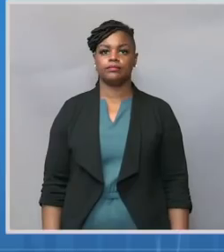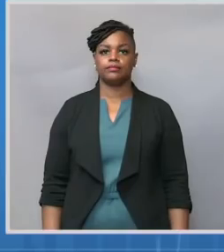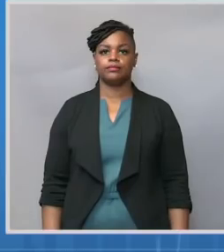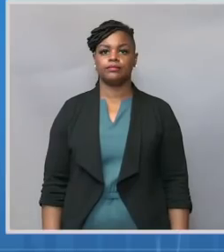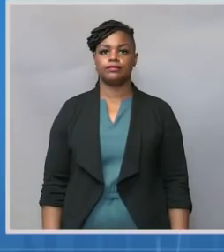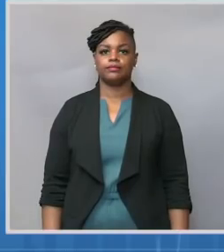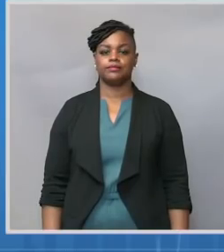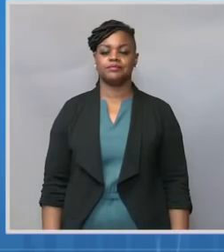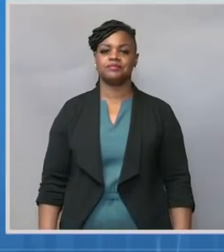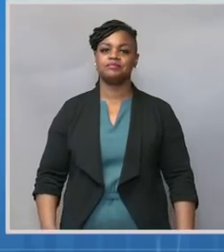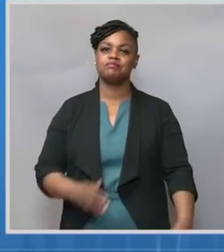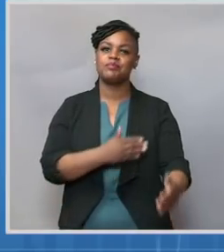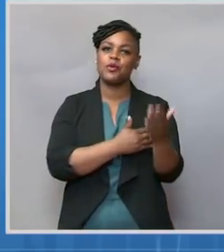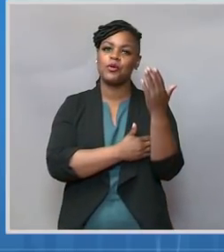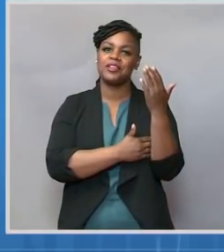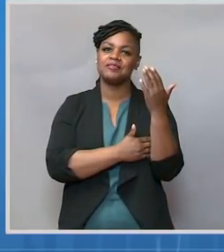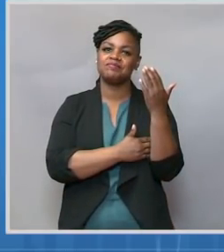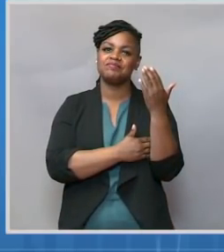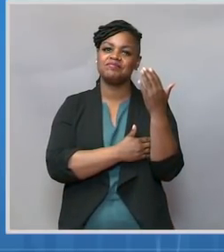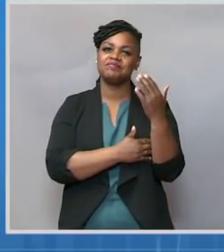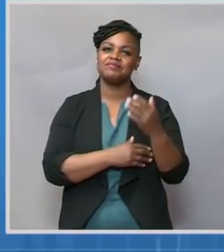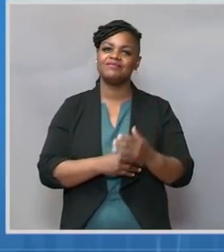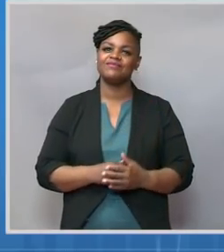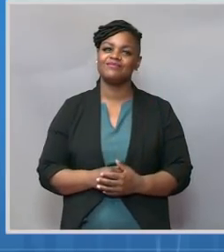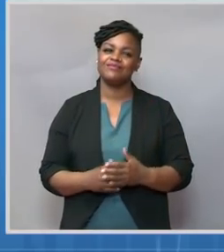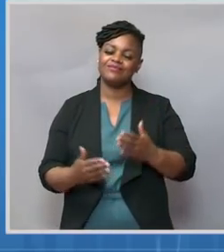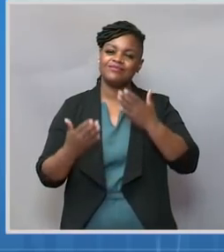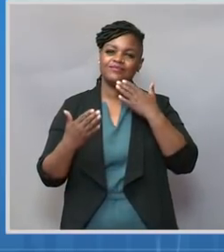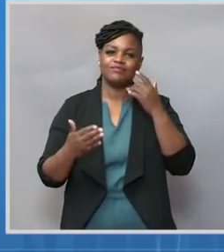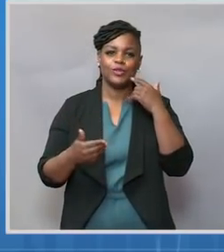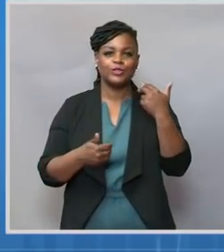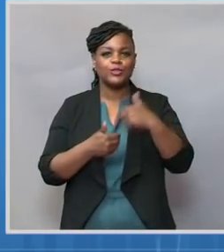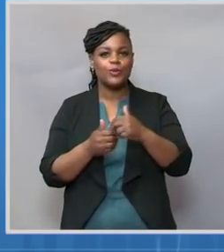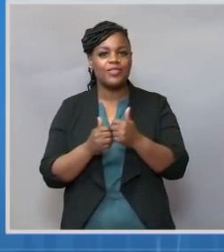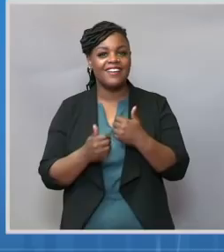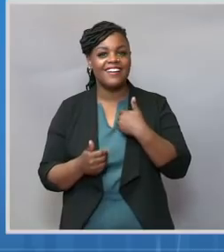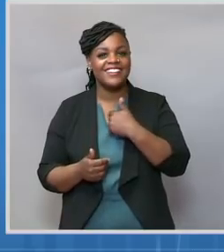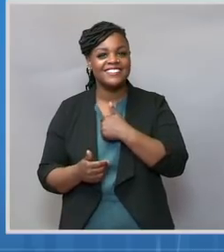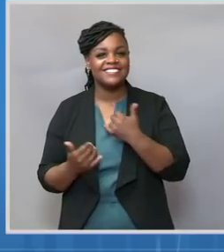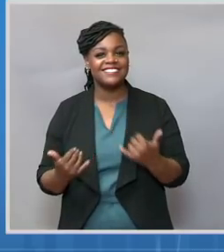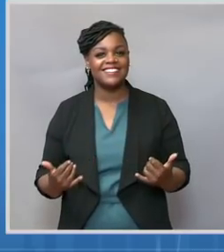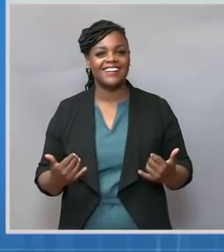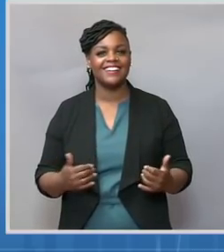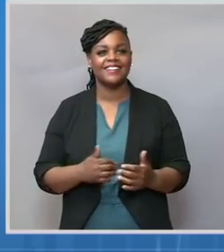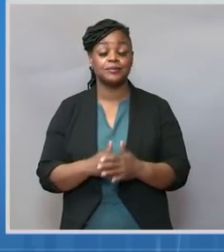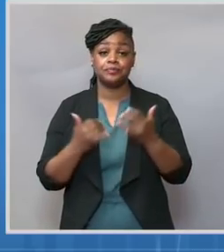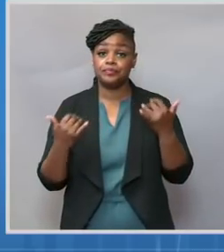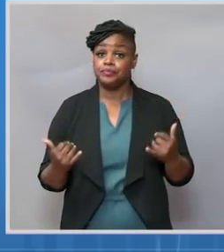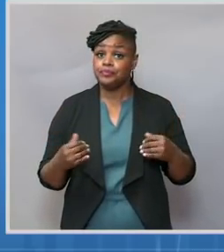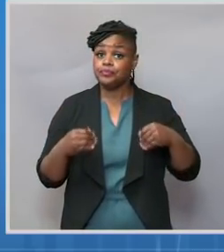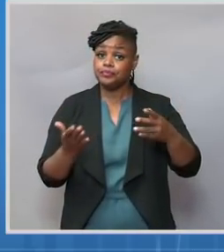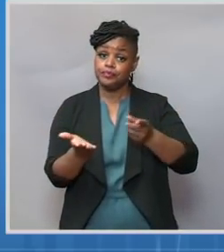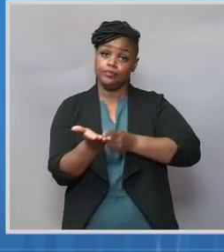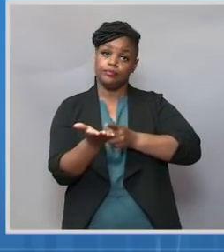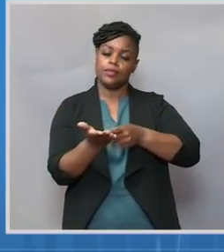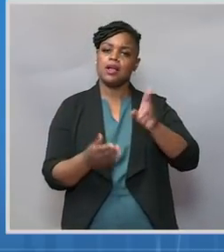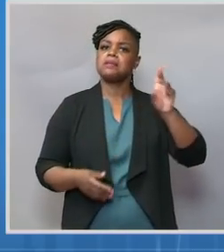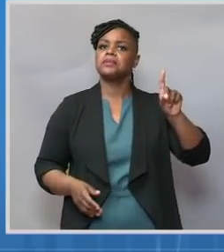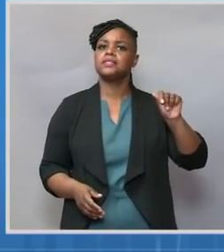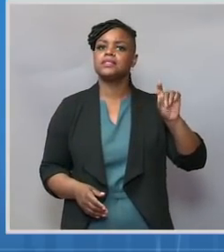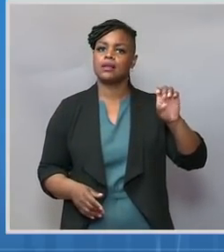Dr. Good morning, and thank you for joining us. Today, Dr. Walensky will provide an update on the state of the pandemic.